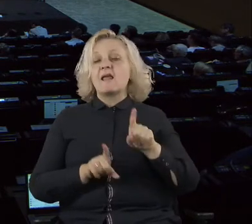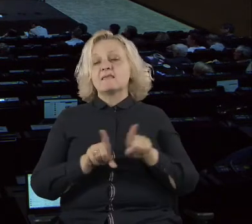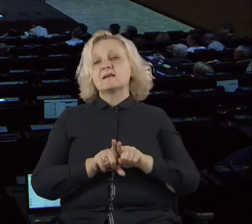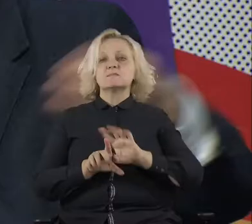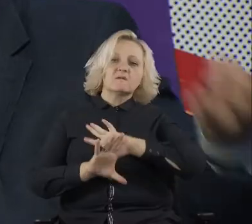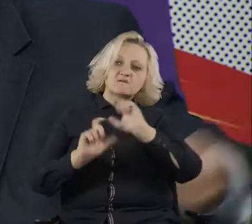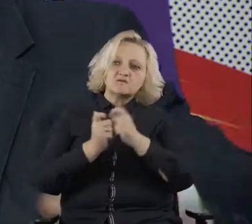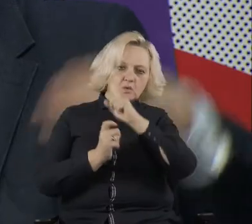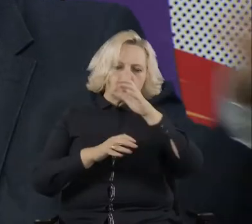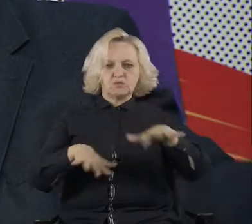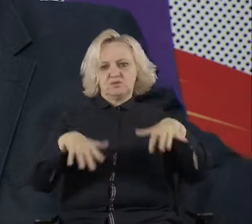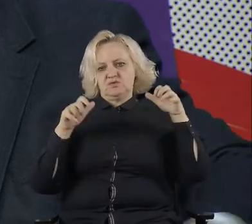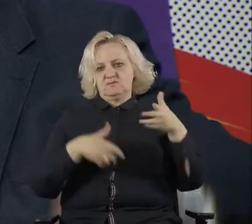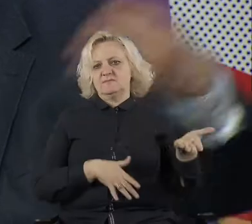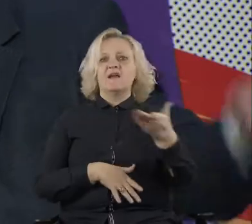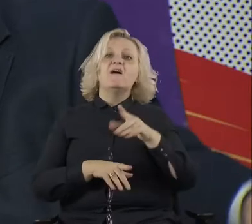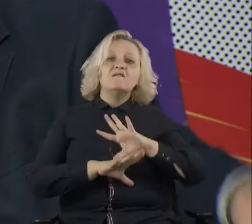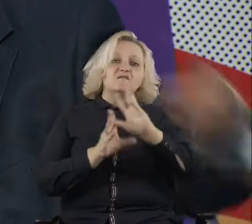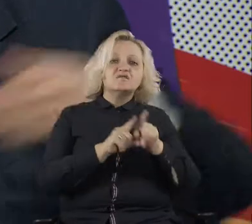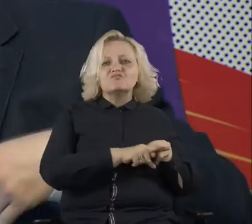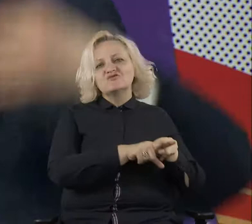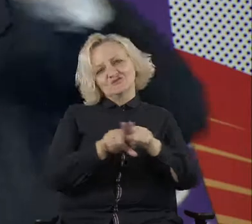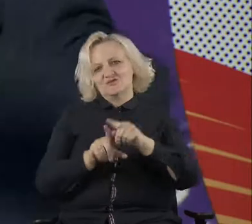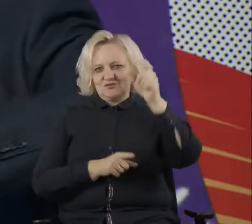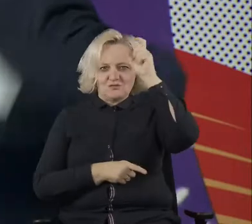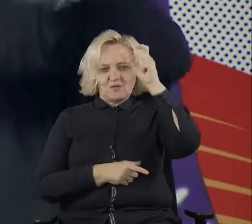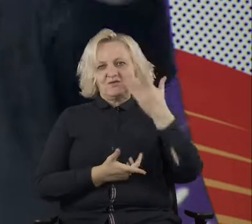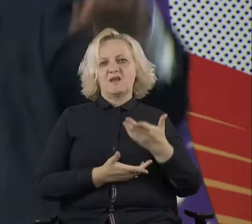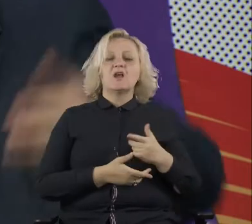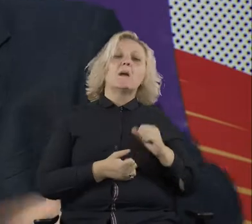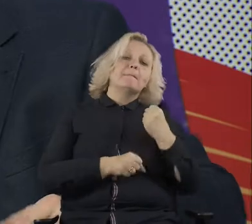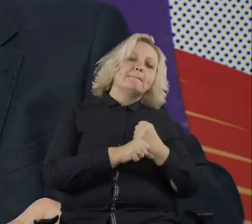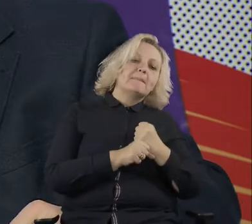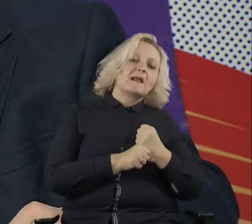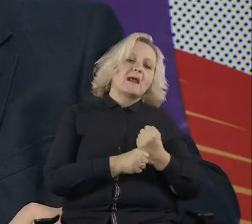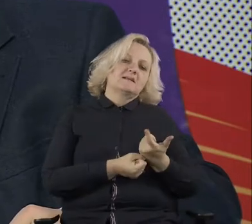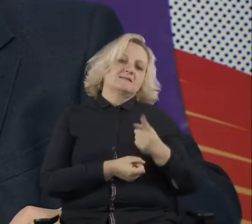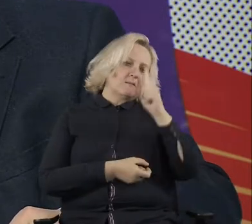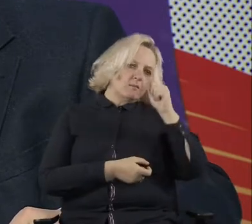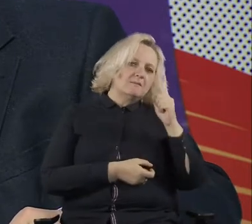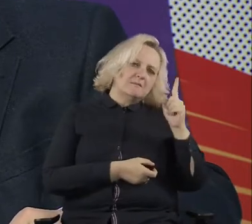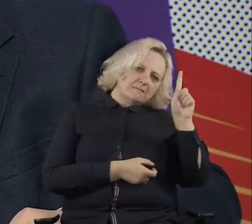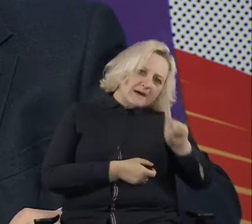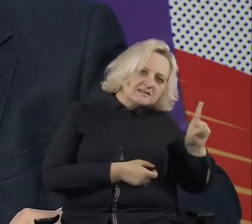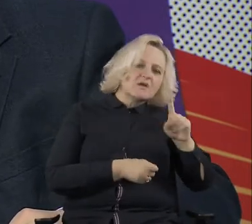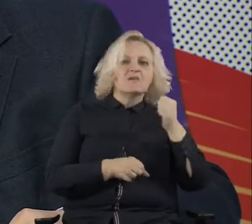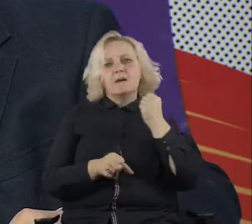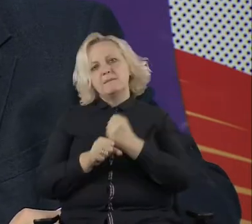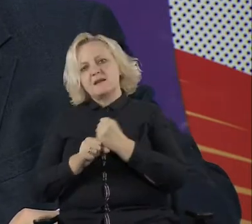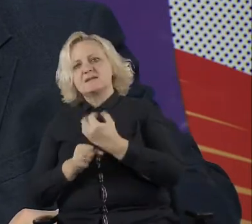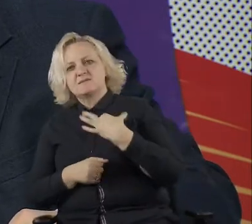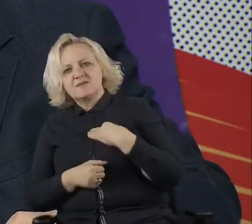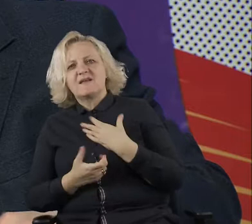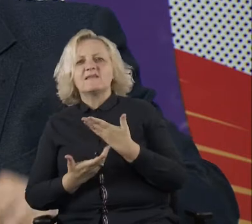the same people. Whether we are in the public, in the scene or in the audience, we need to find the answer for that